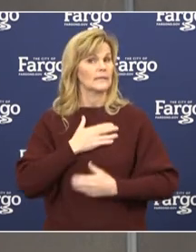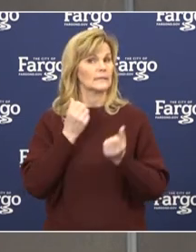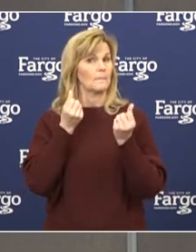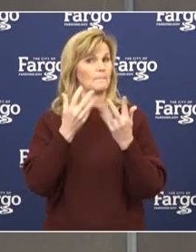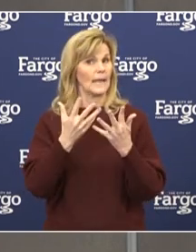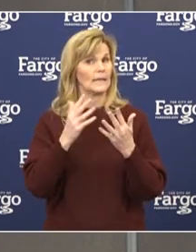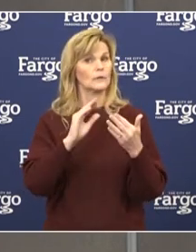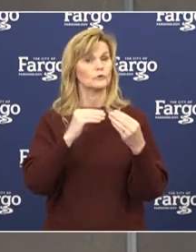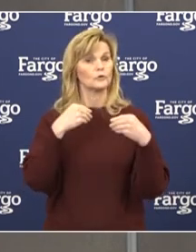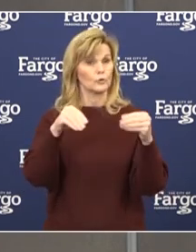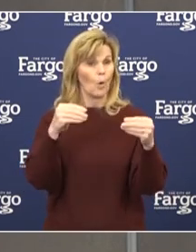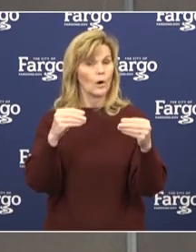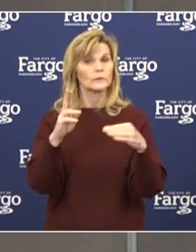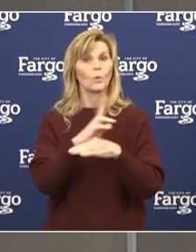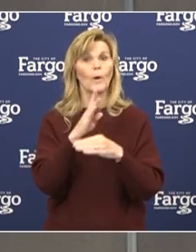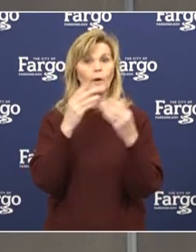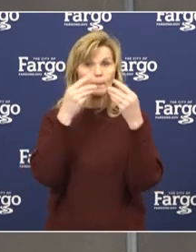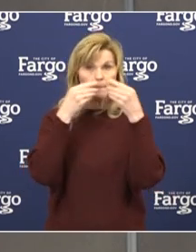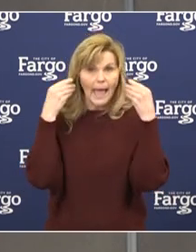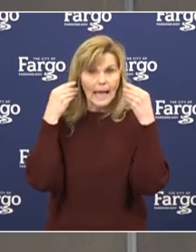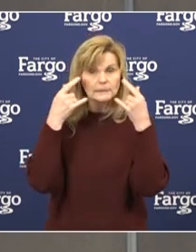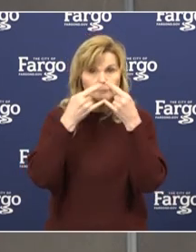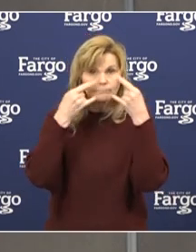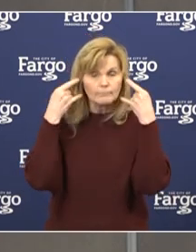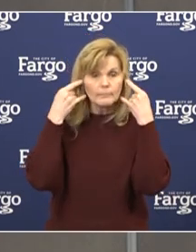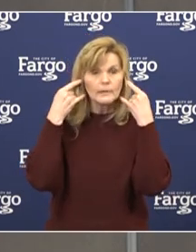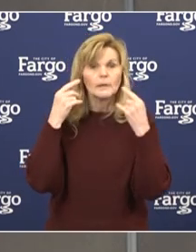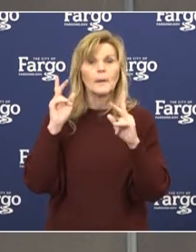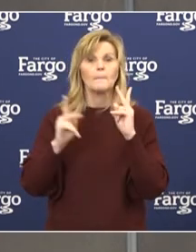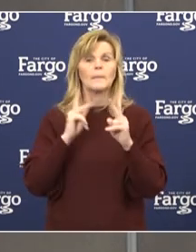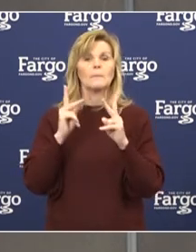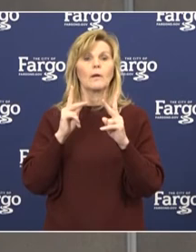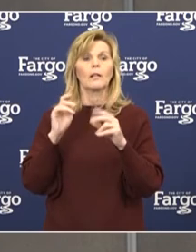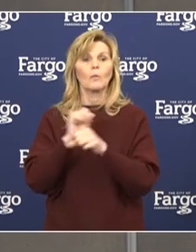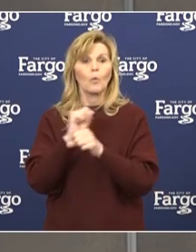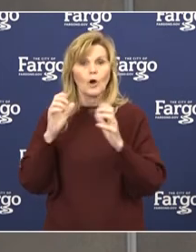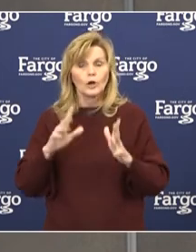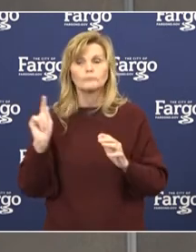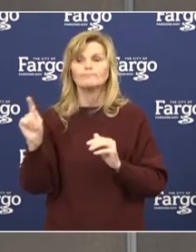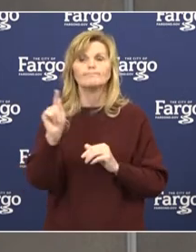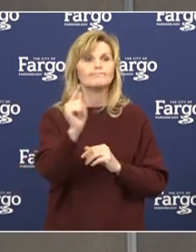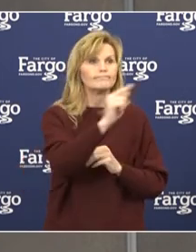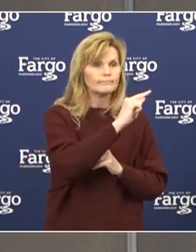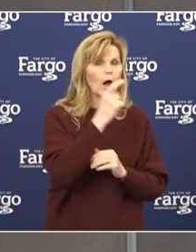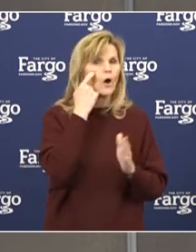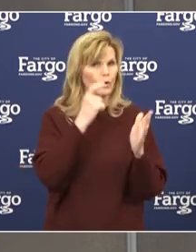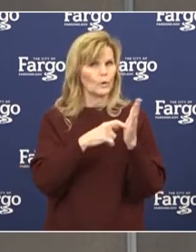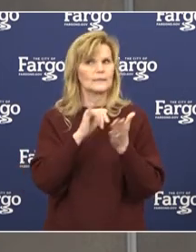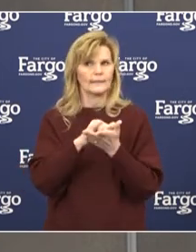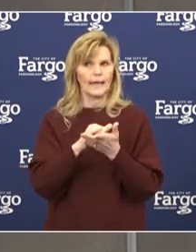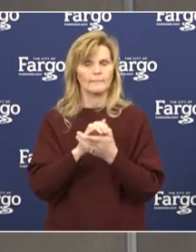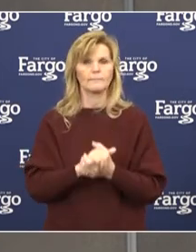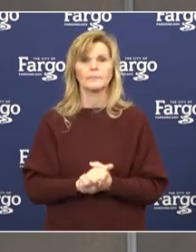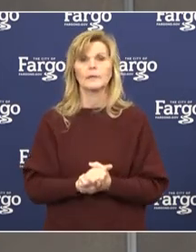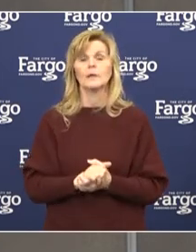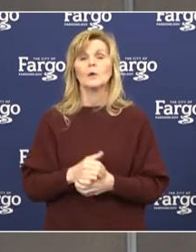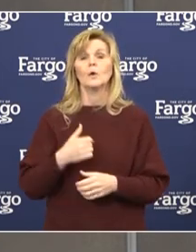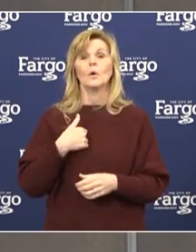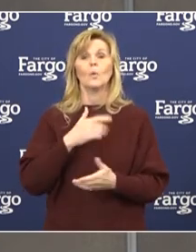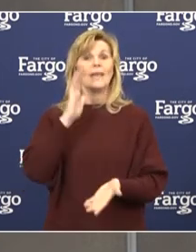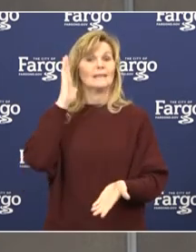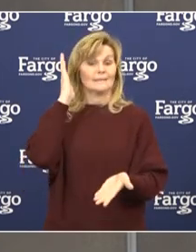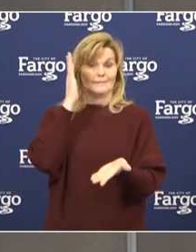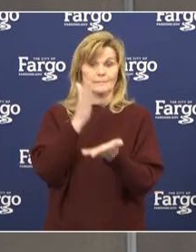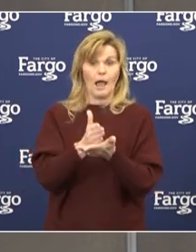wearing masks, employees are giving masks. There are different ways people are becoming much more alert to what's happening. We cannot halt the spread of COVID-19